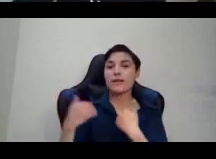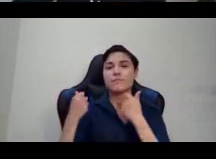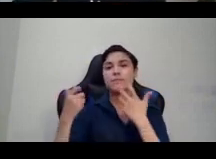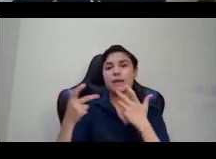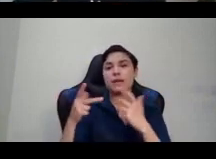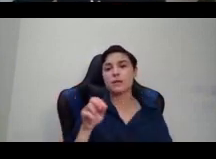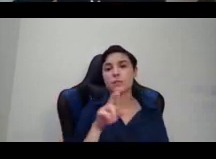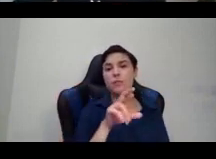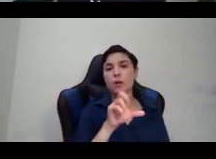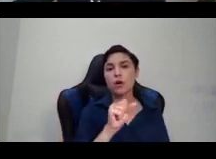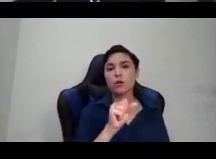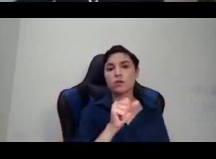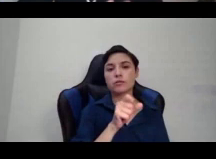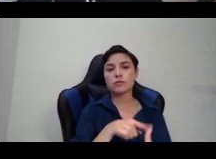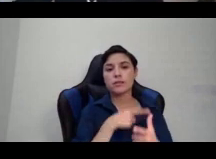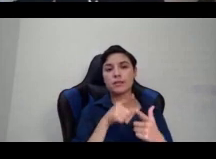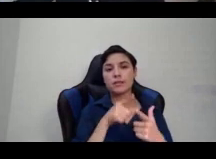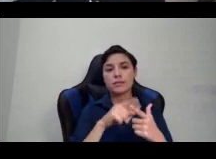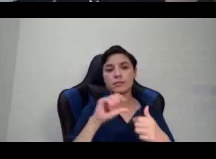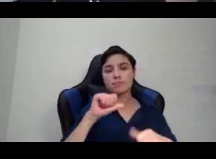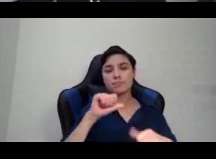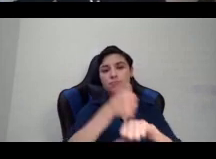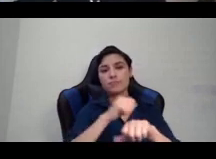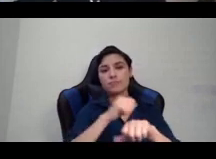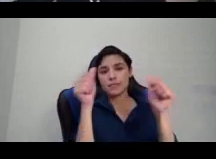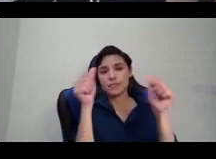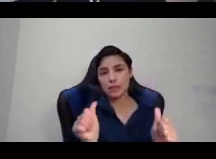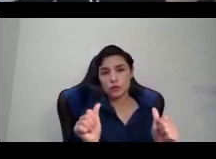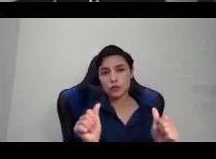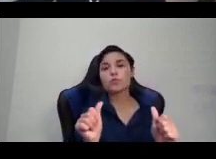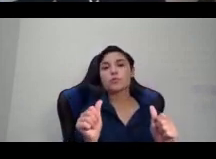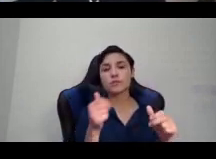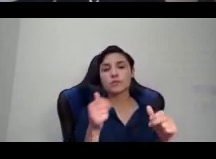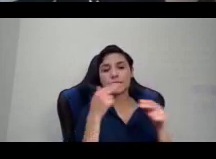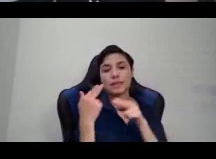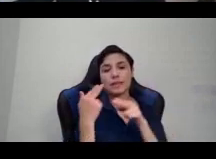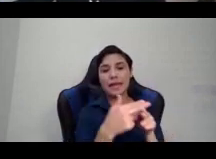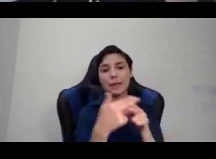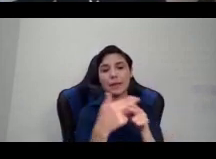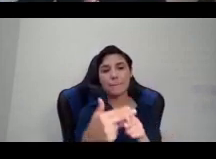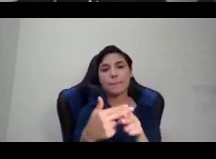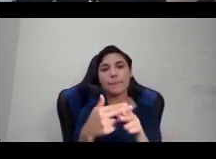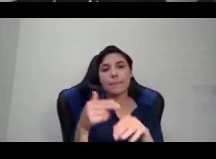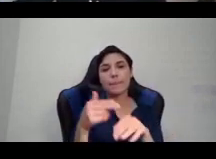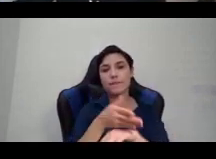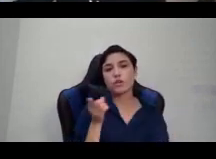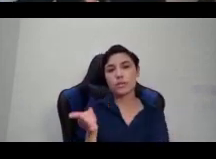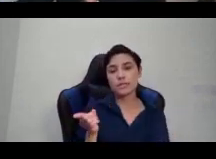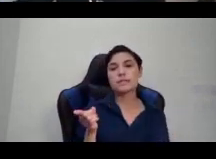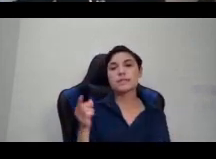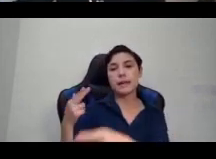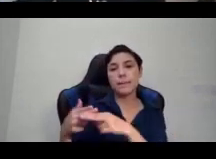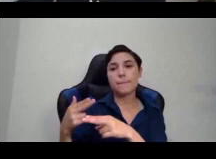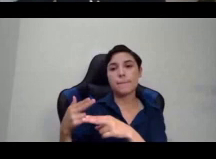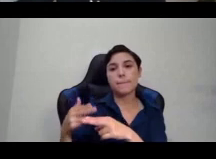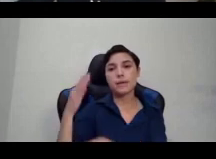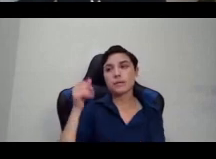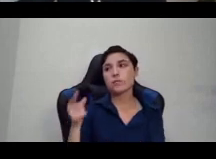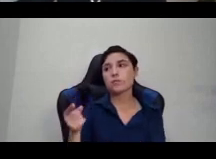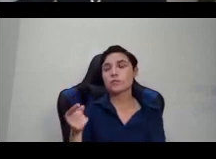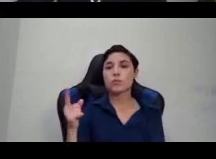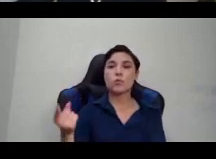over the Americas because he supposedly was the first European to see the Pacific Ocean from the Americas.